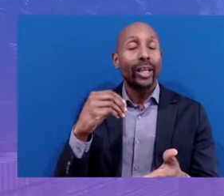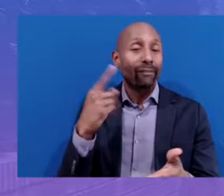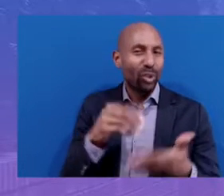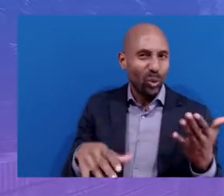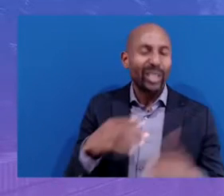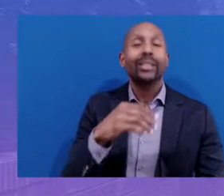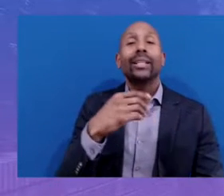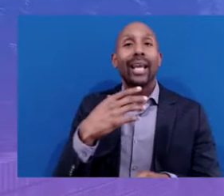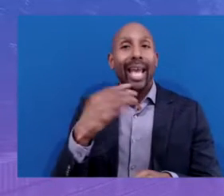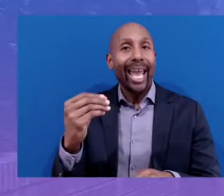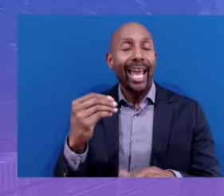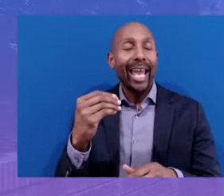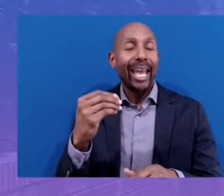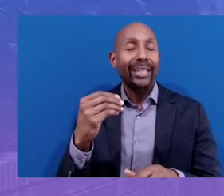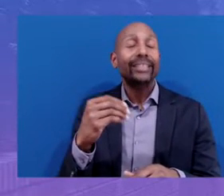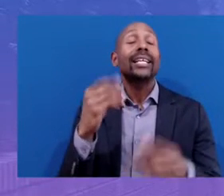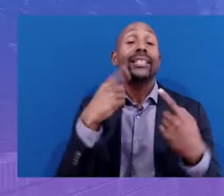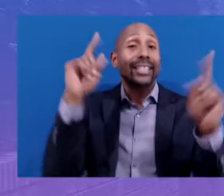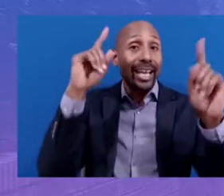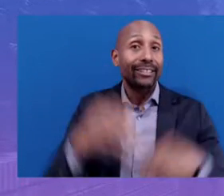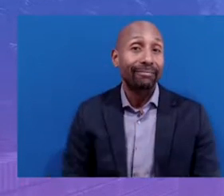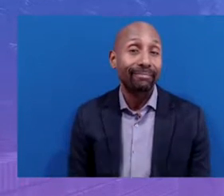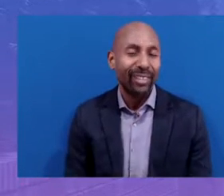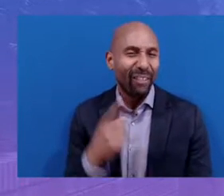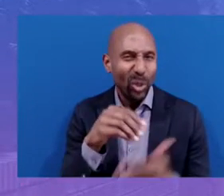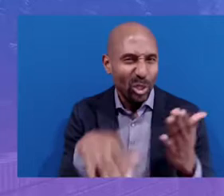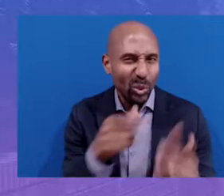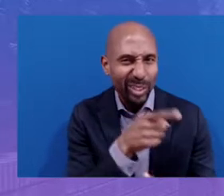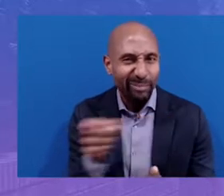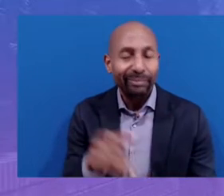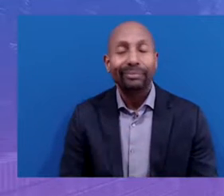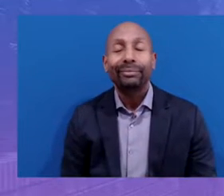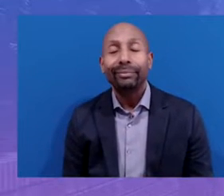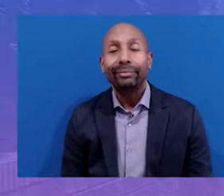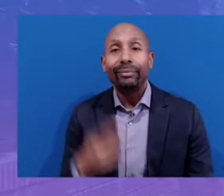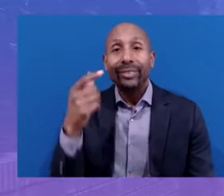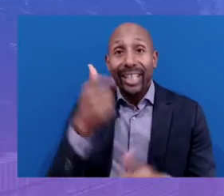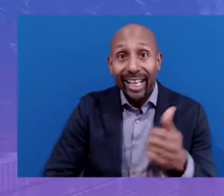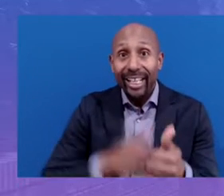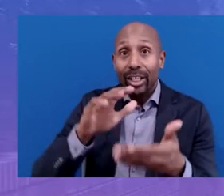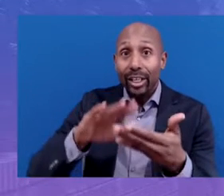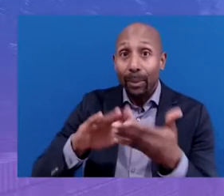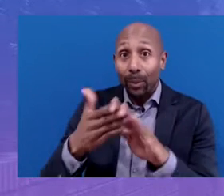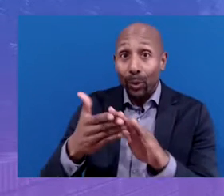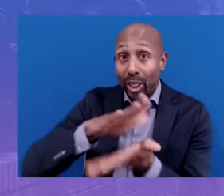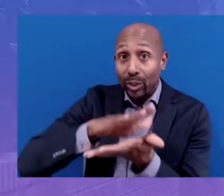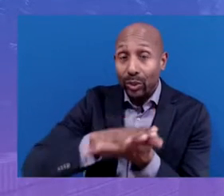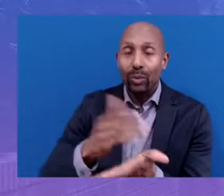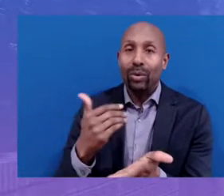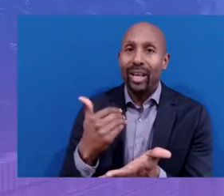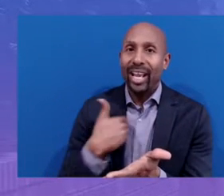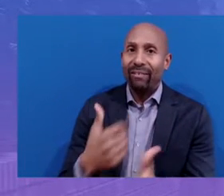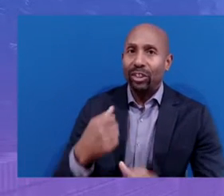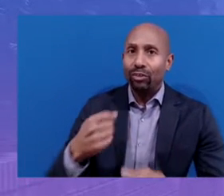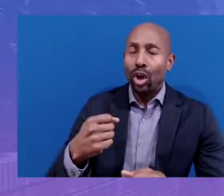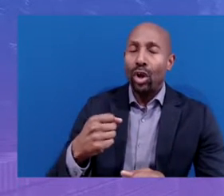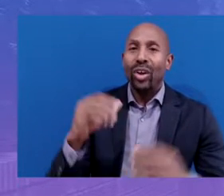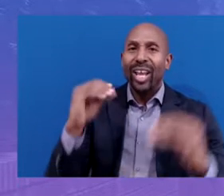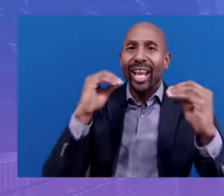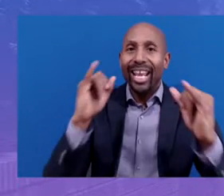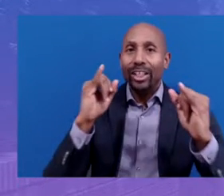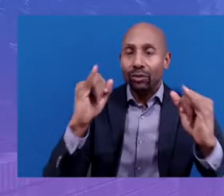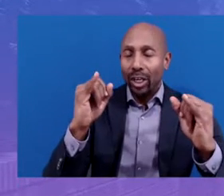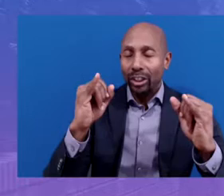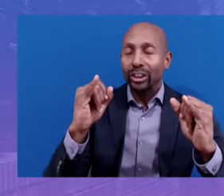success. At the heart of each community school is a strong instructional core and